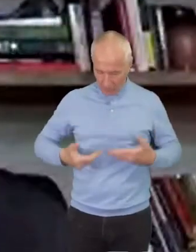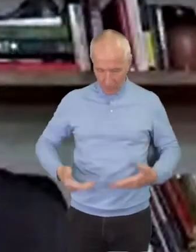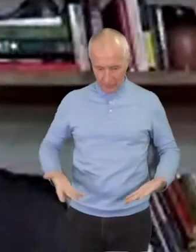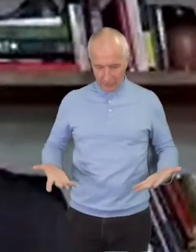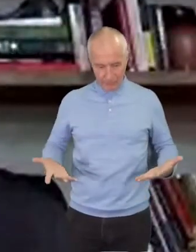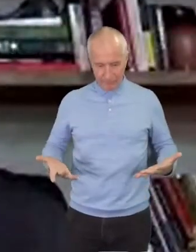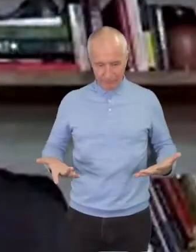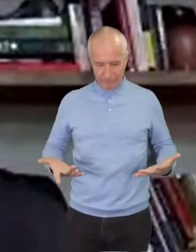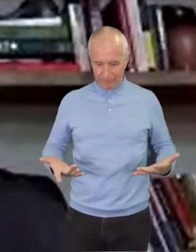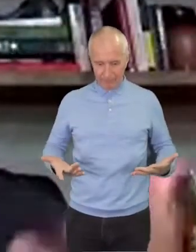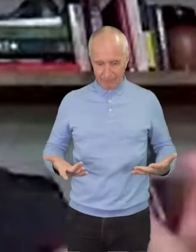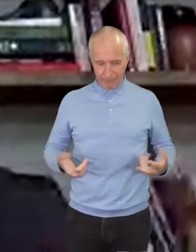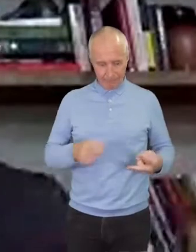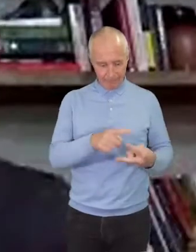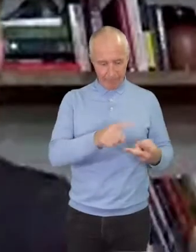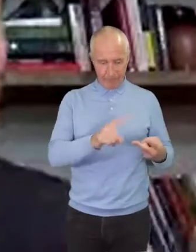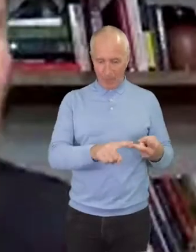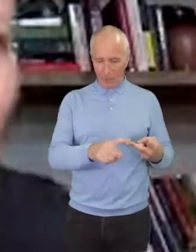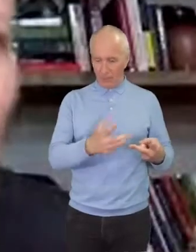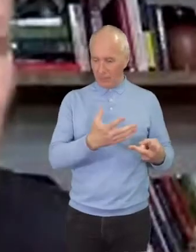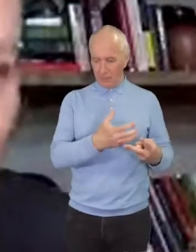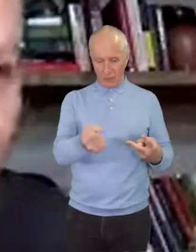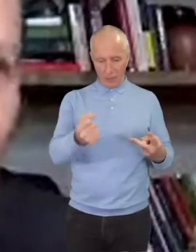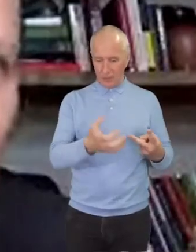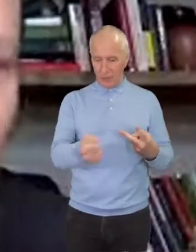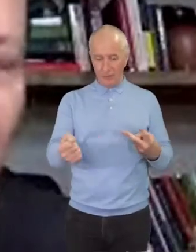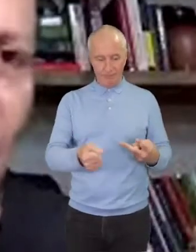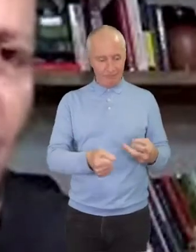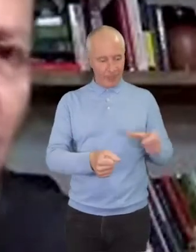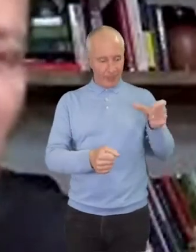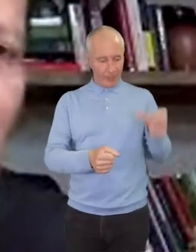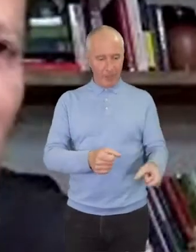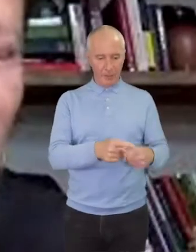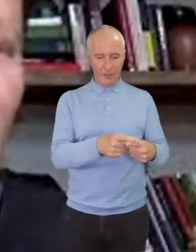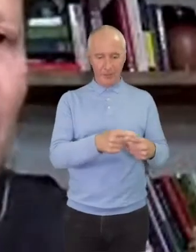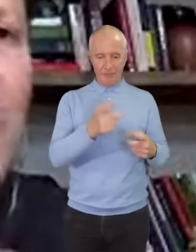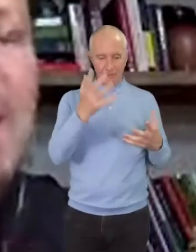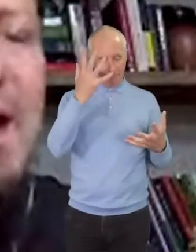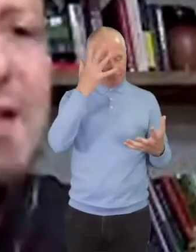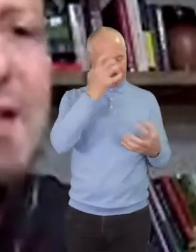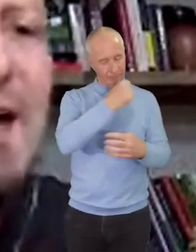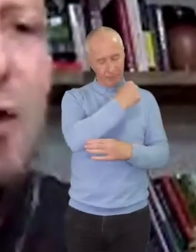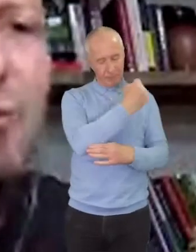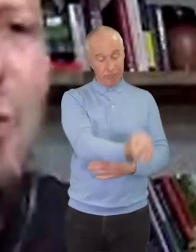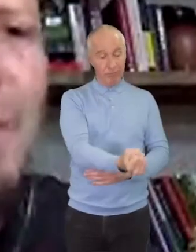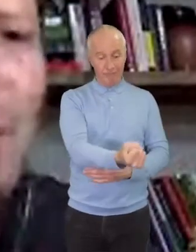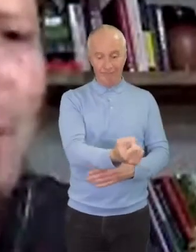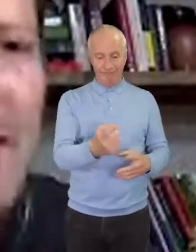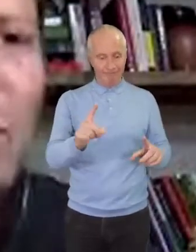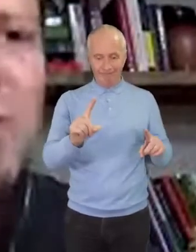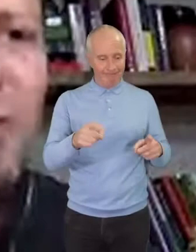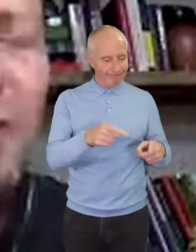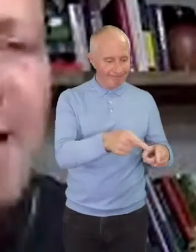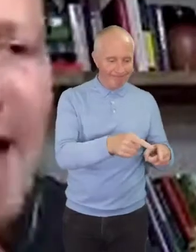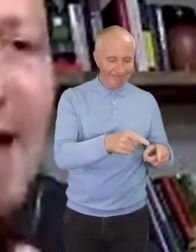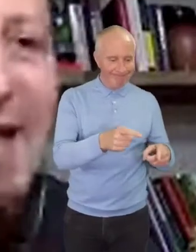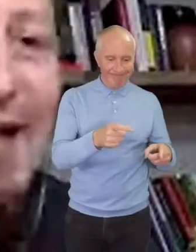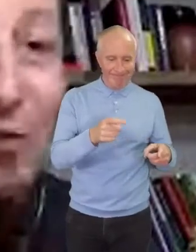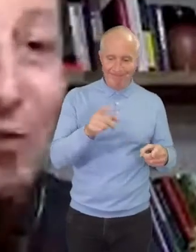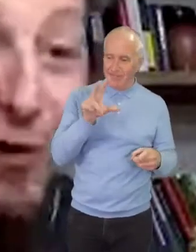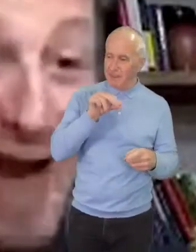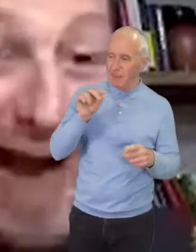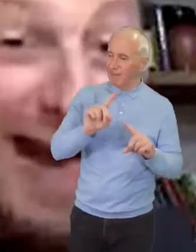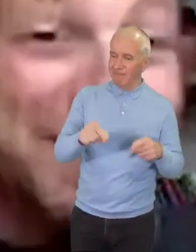The, the, the person is left unconscious as the scripture said. So we can't tell from their language or their